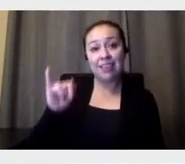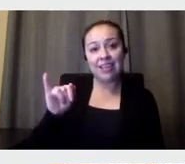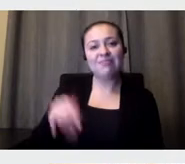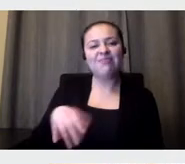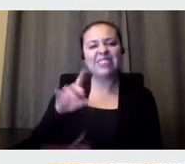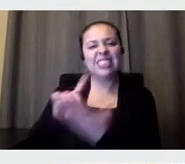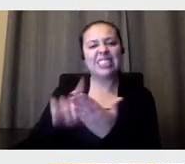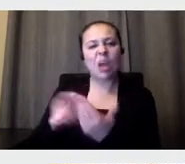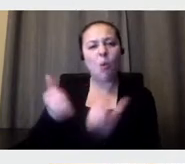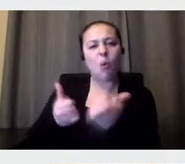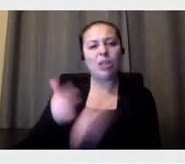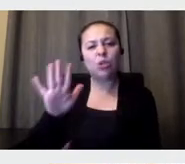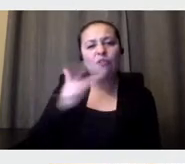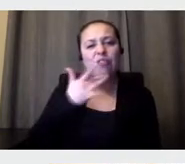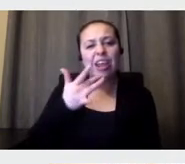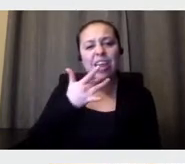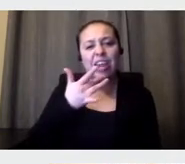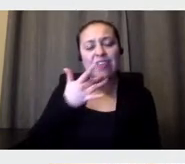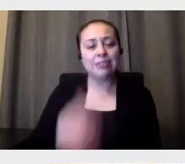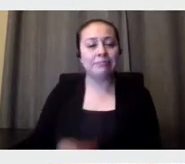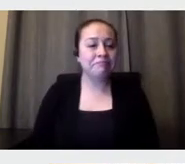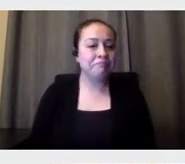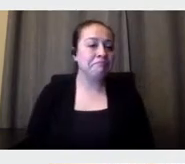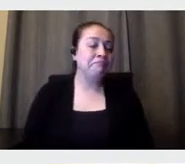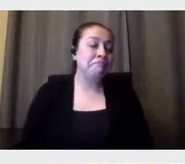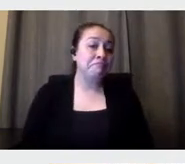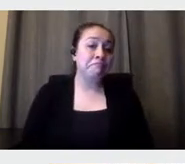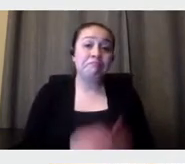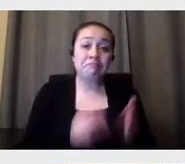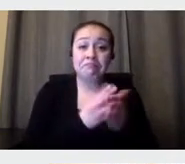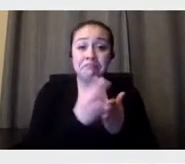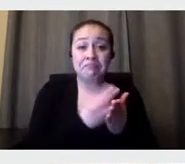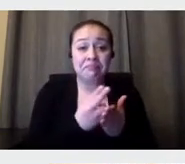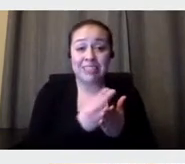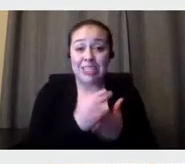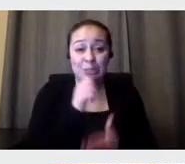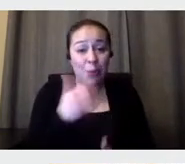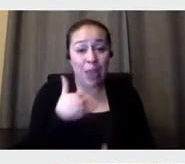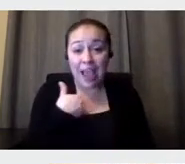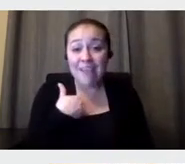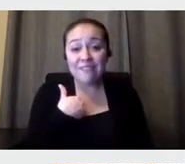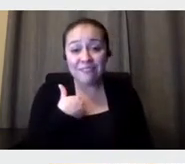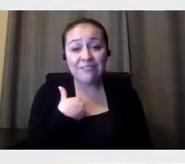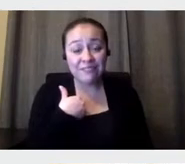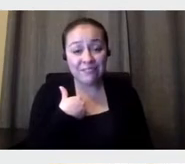I don't have a favorite, honestly, I, I, I don't have a favorite because, um,